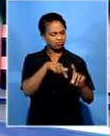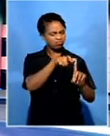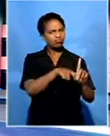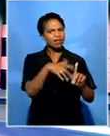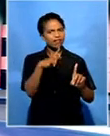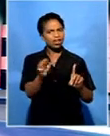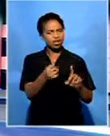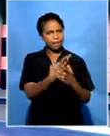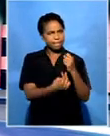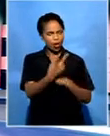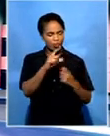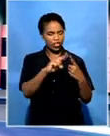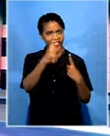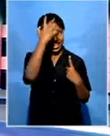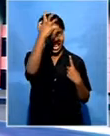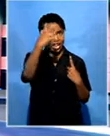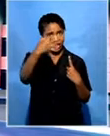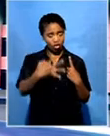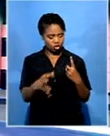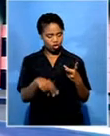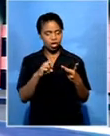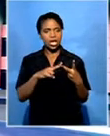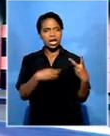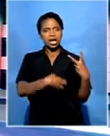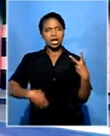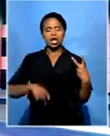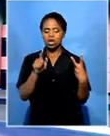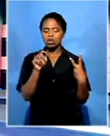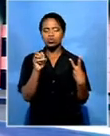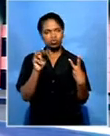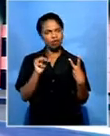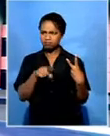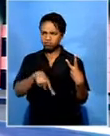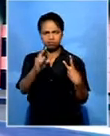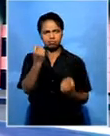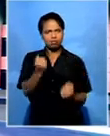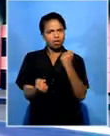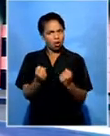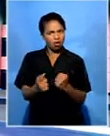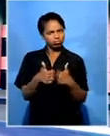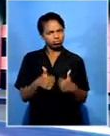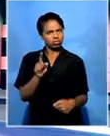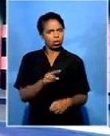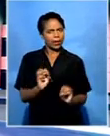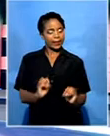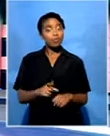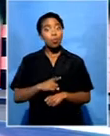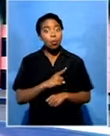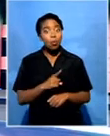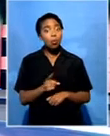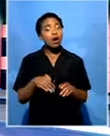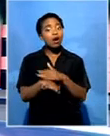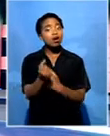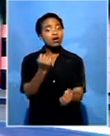with him taking both King Letia III and Lesotho Prime Minister Tom Tabane to court. This after the King and the Prime